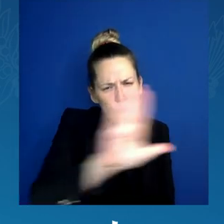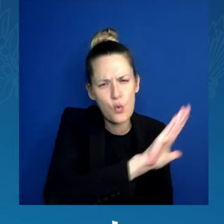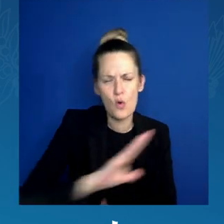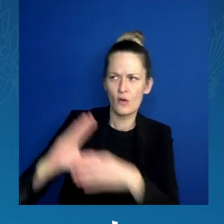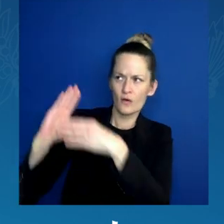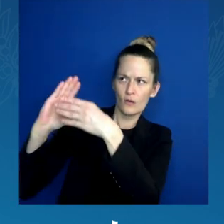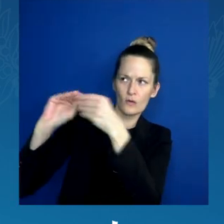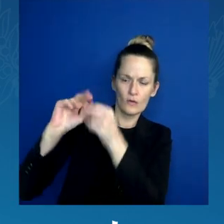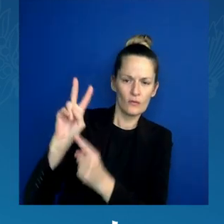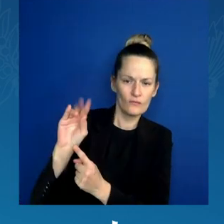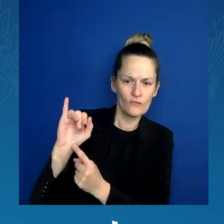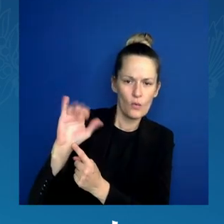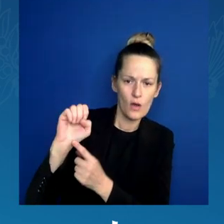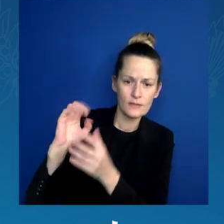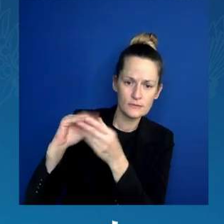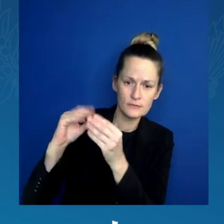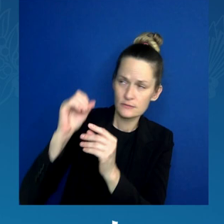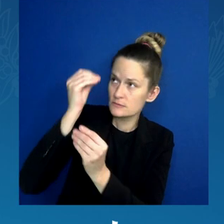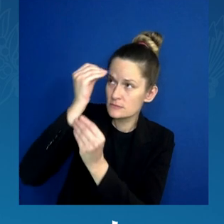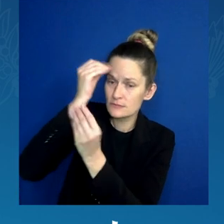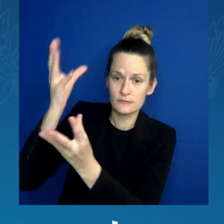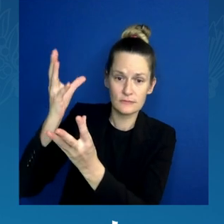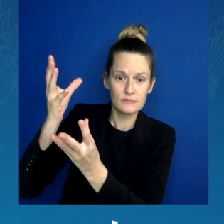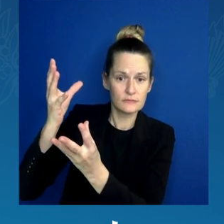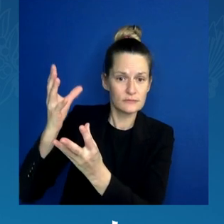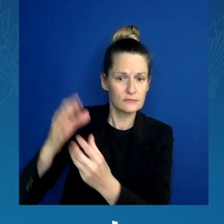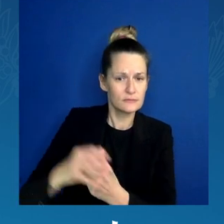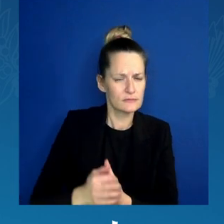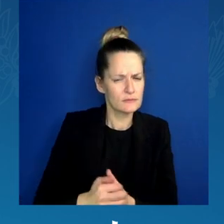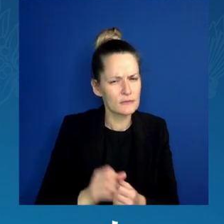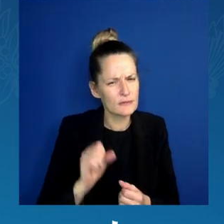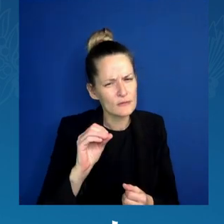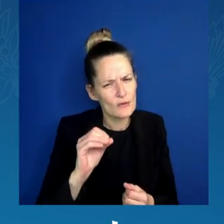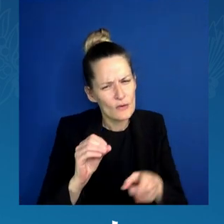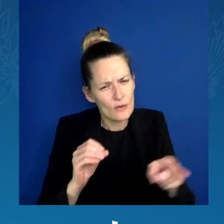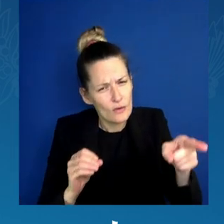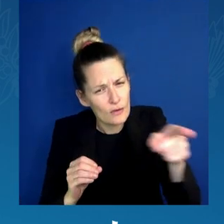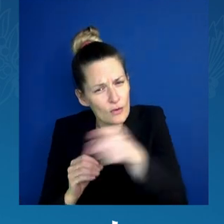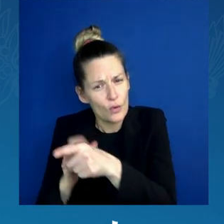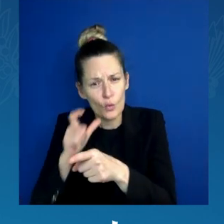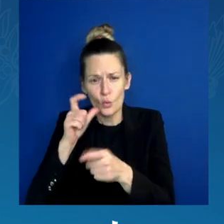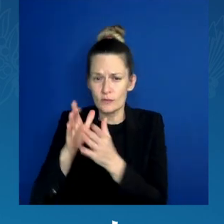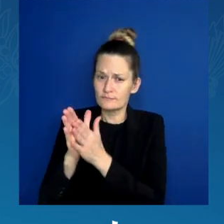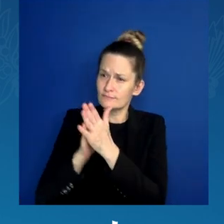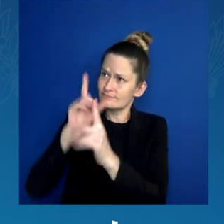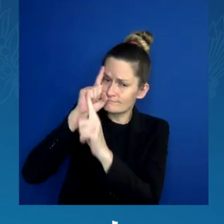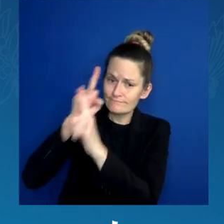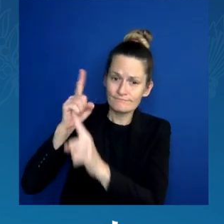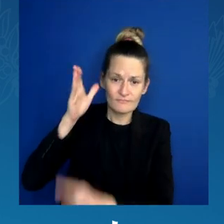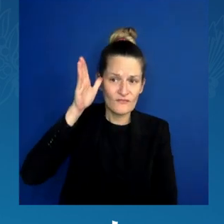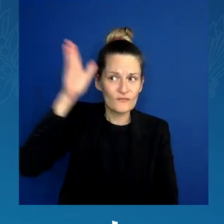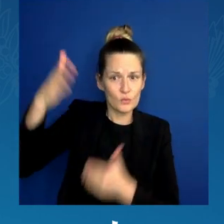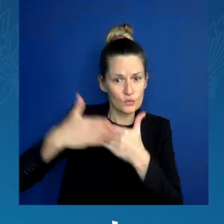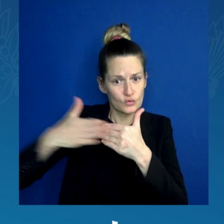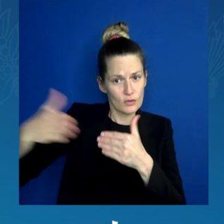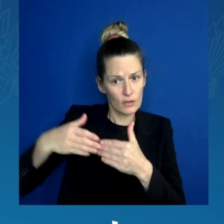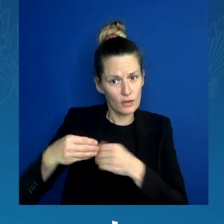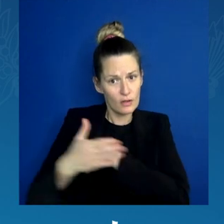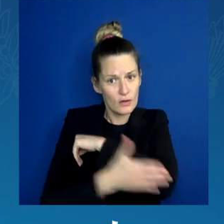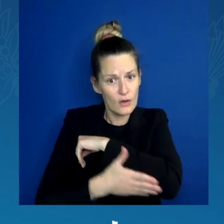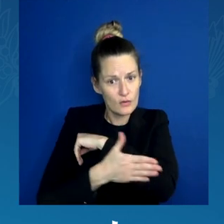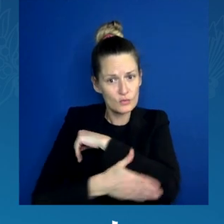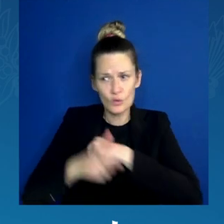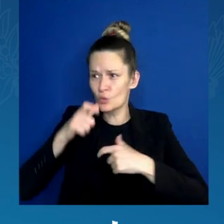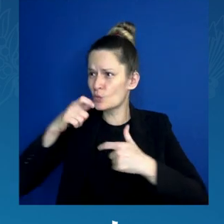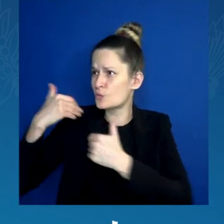If anybody is invested in the future of our nation, it is you. If anyone is entitled